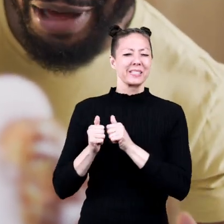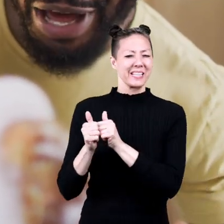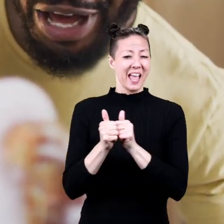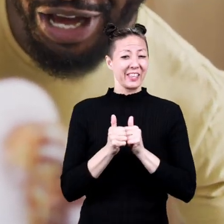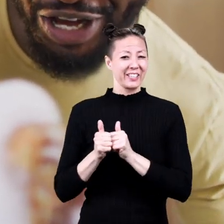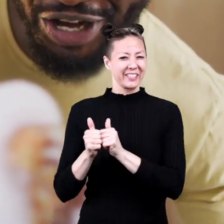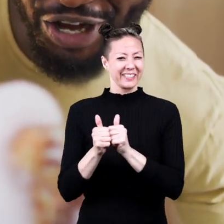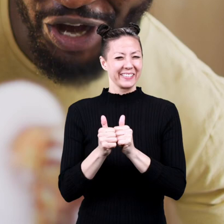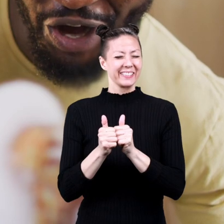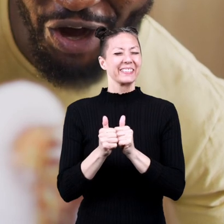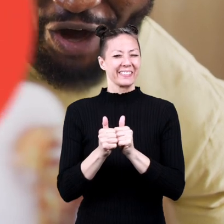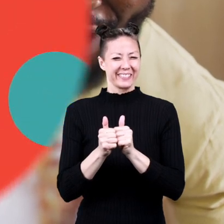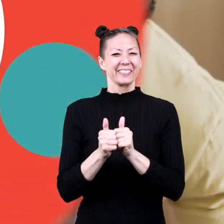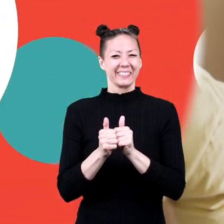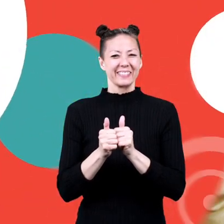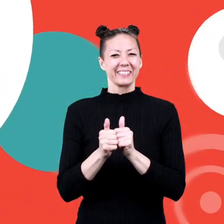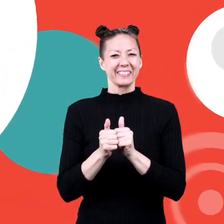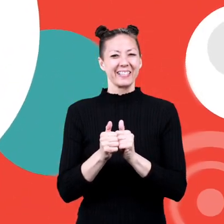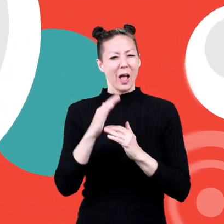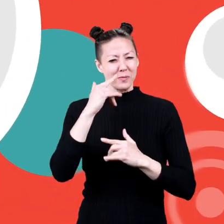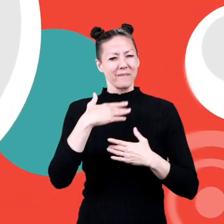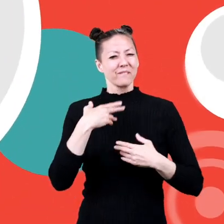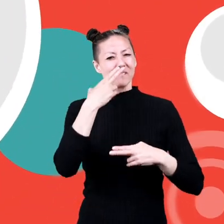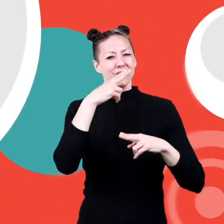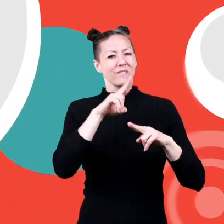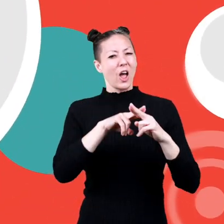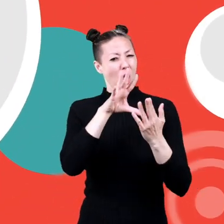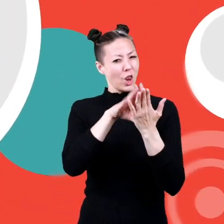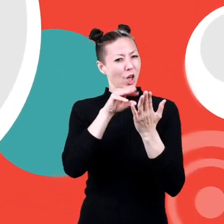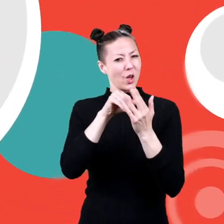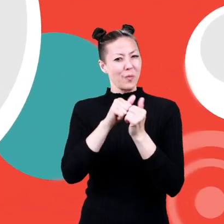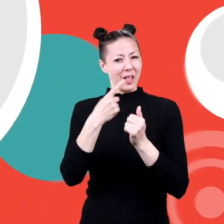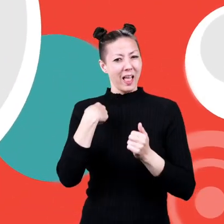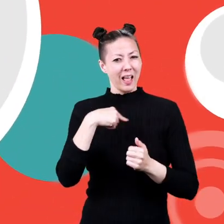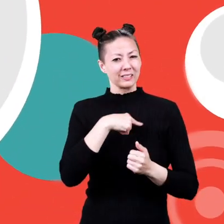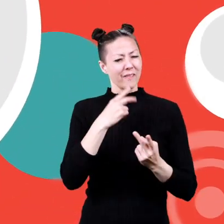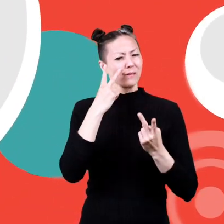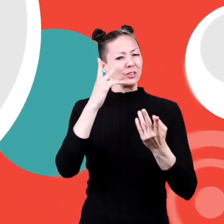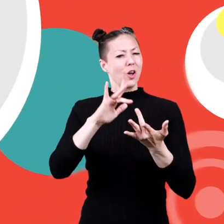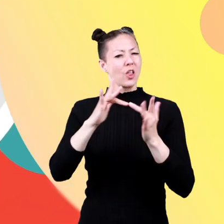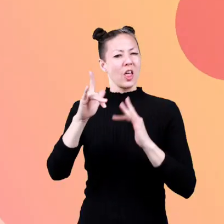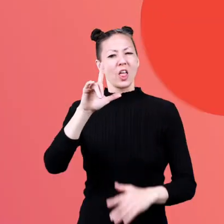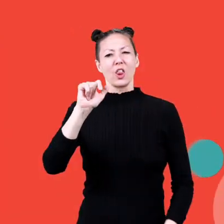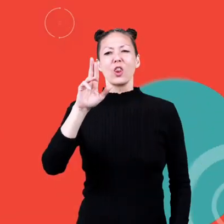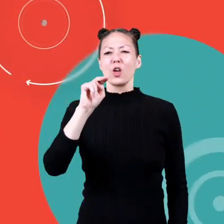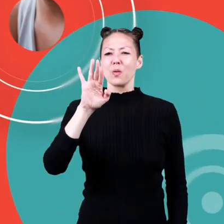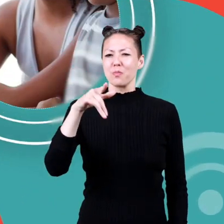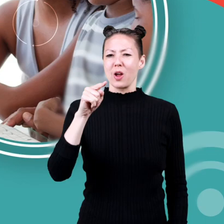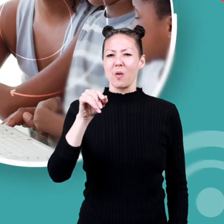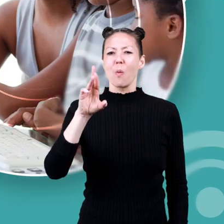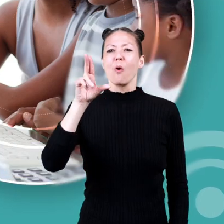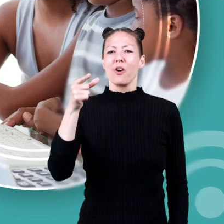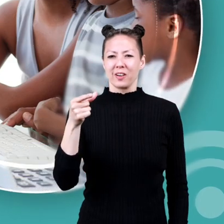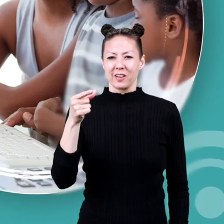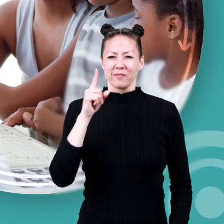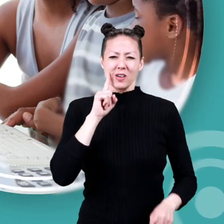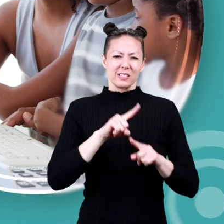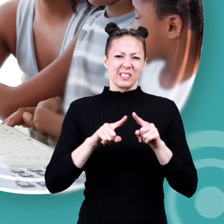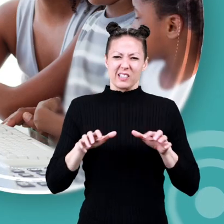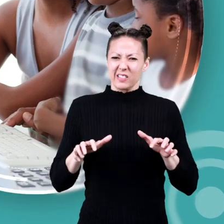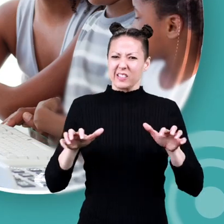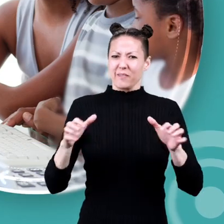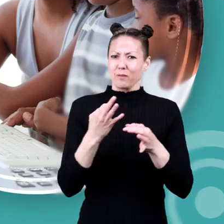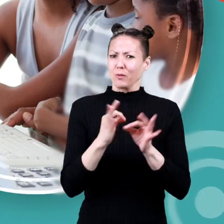experiment together hope you had fun learning with us visit us at learnbright.org